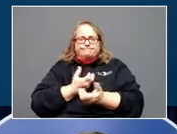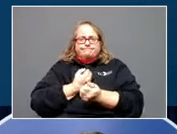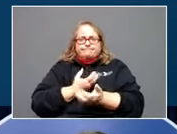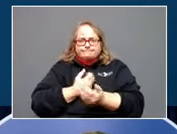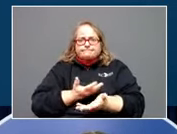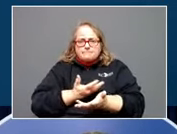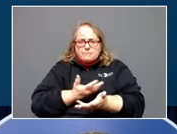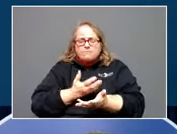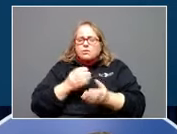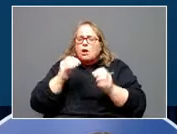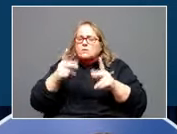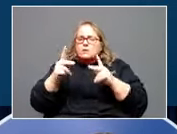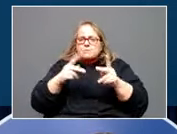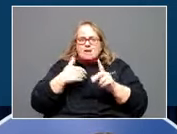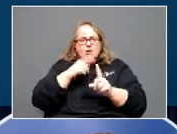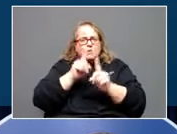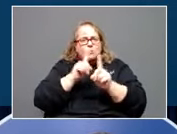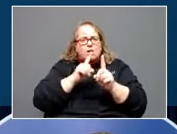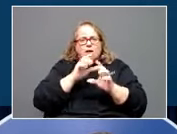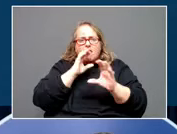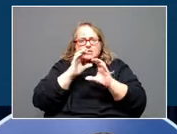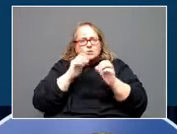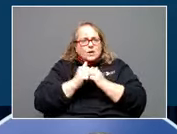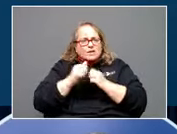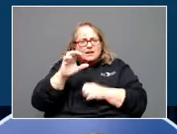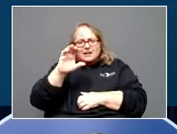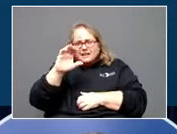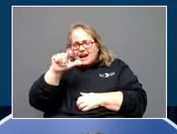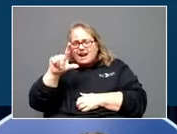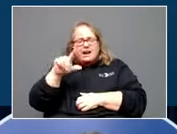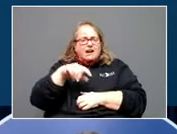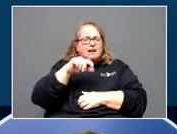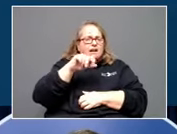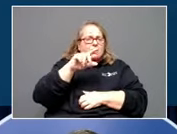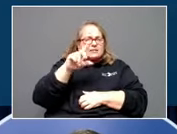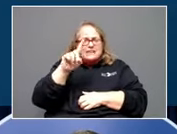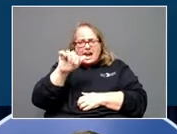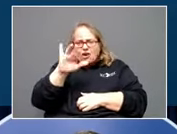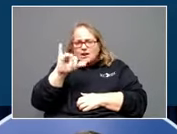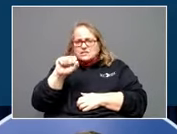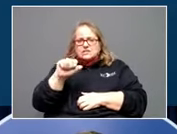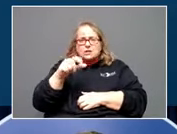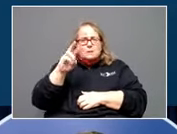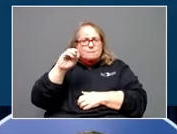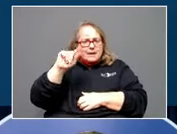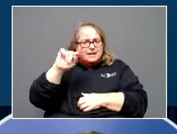got to have a one-on-one conversation with Cal or Darius or Goose or Mitch, and